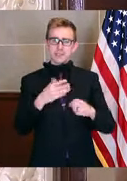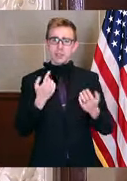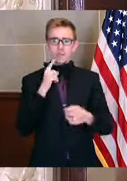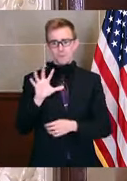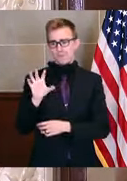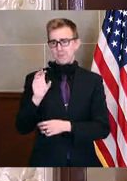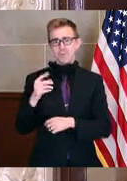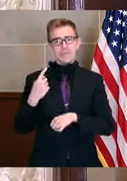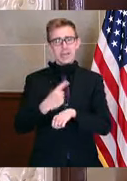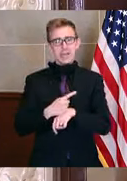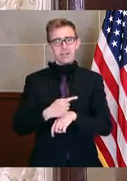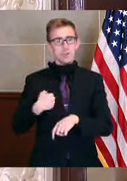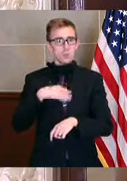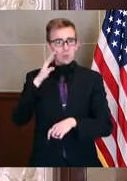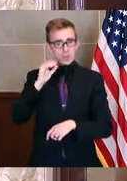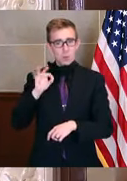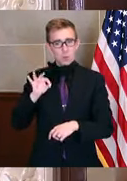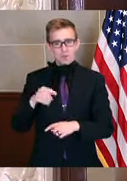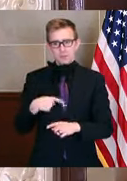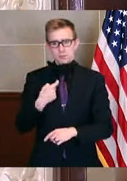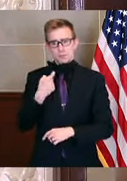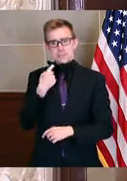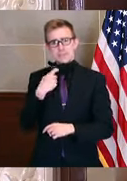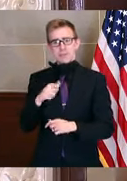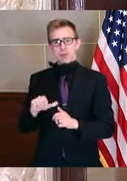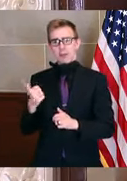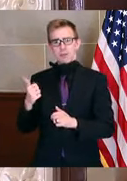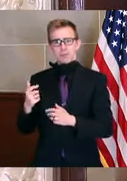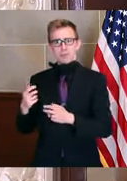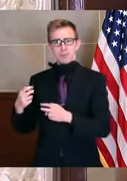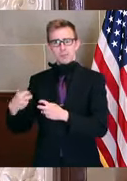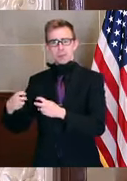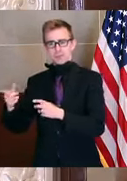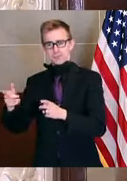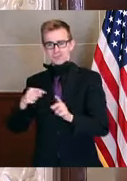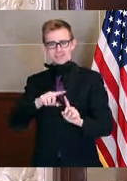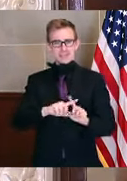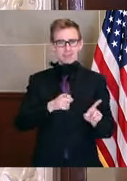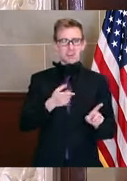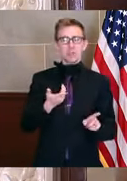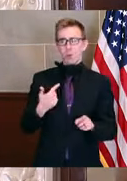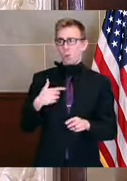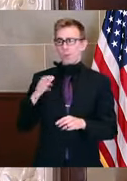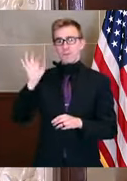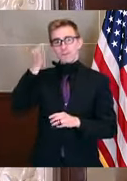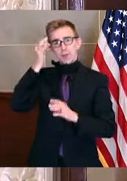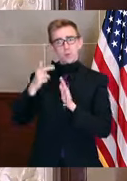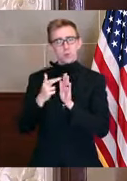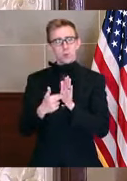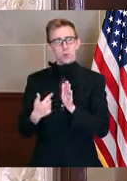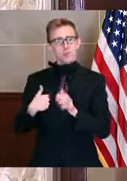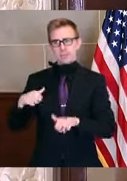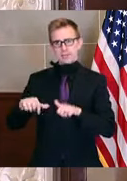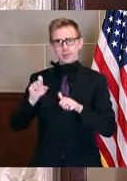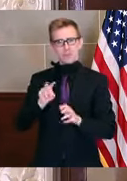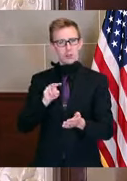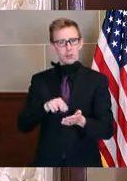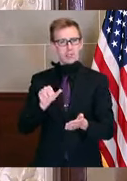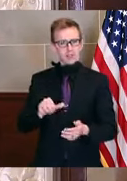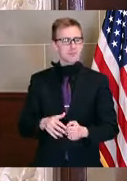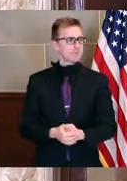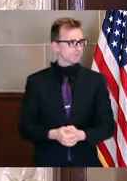50 days that we know of much like other symptoms. So I'm not sure what the federal guidelines are that I just have to look and see. Okay. All right.